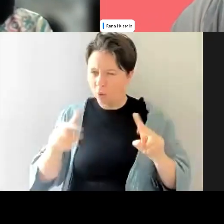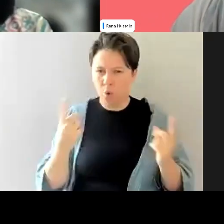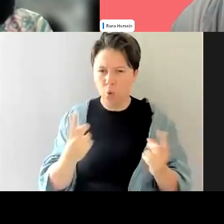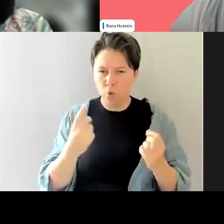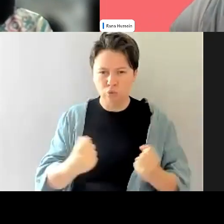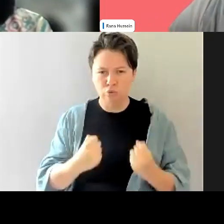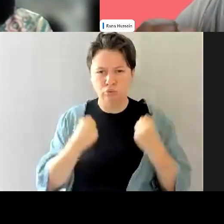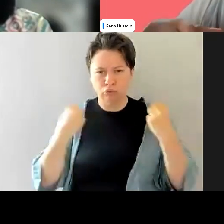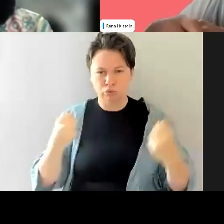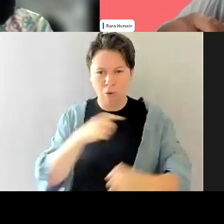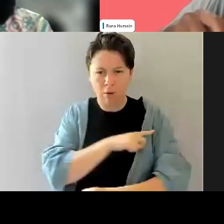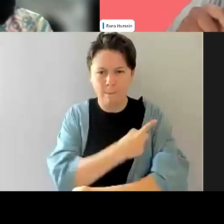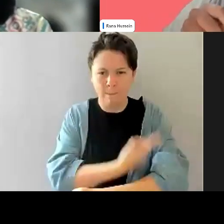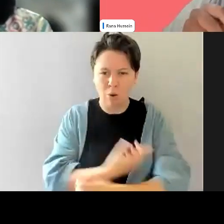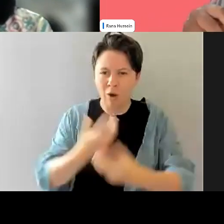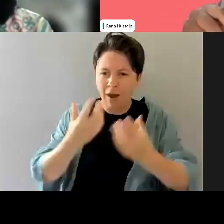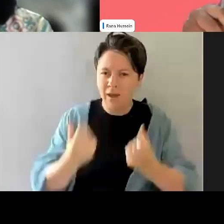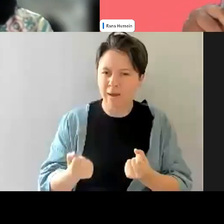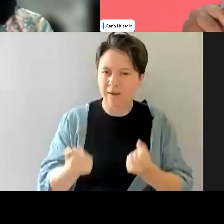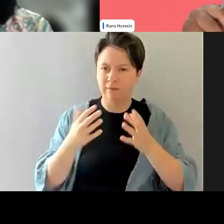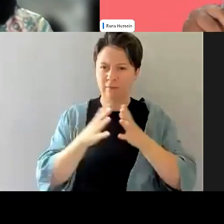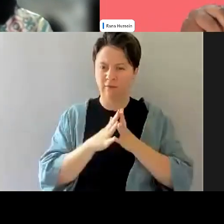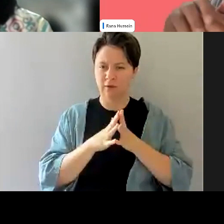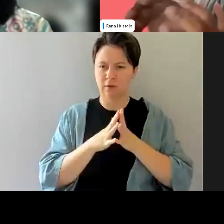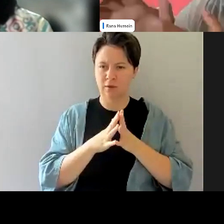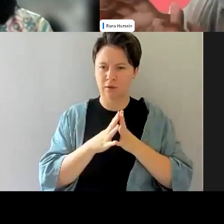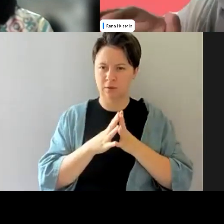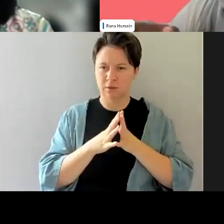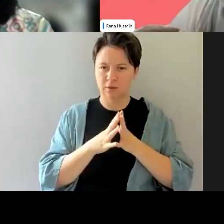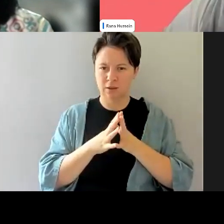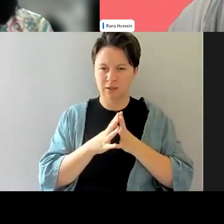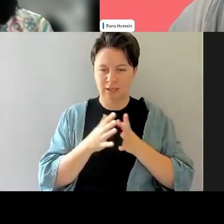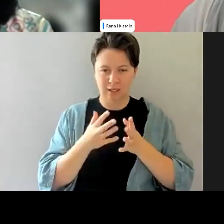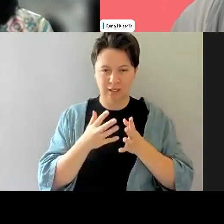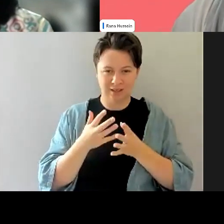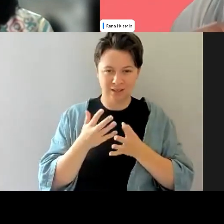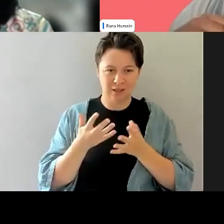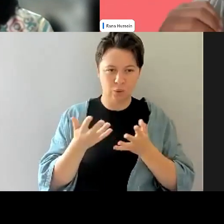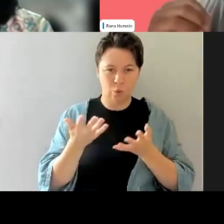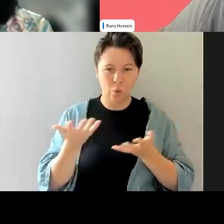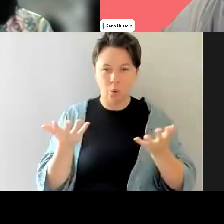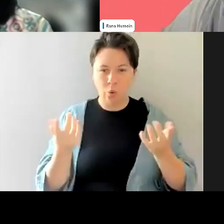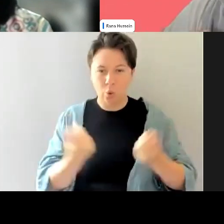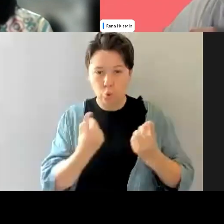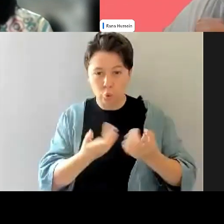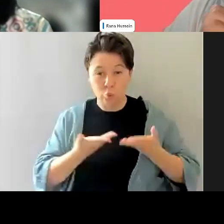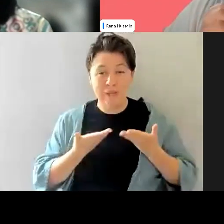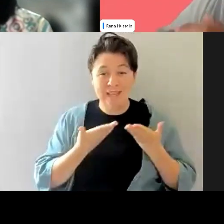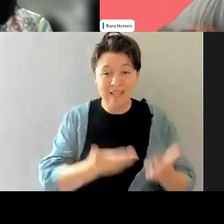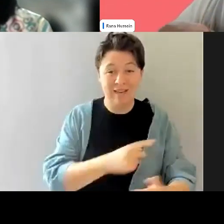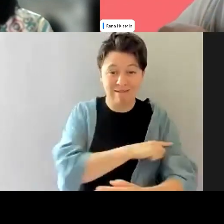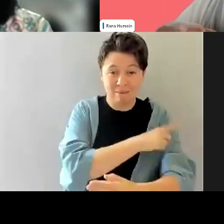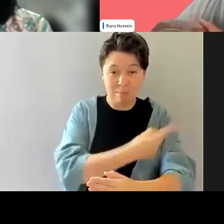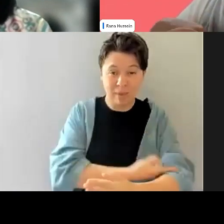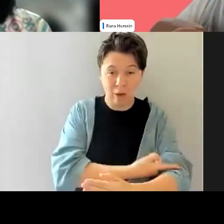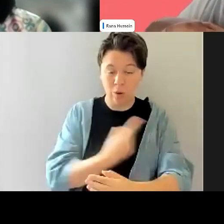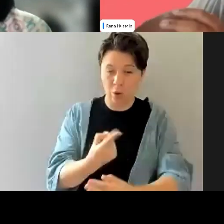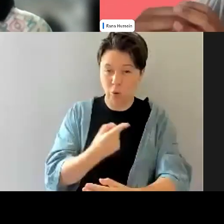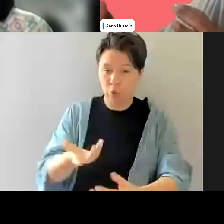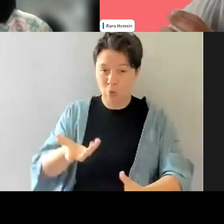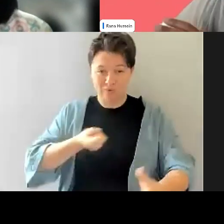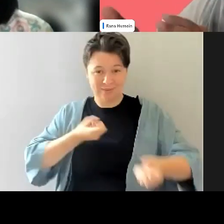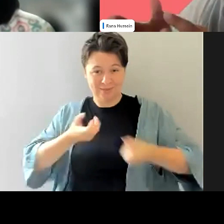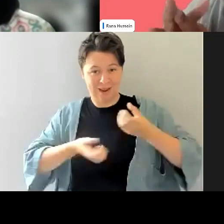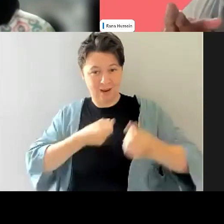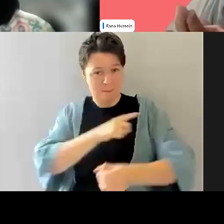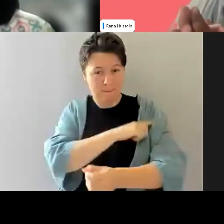power kind of, um, is funneled and where it's withheld and who kind of gets a say and who doesn't and